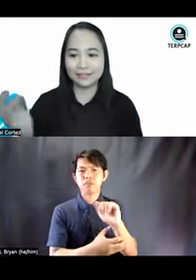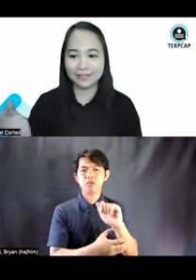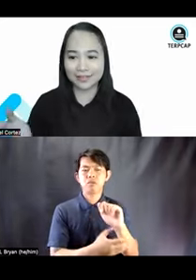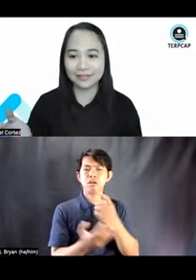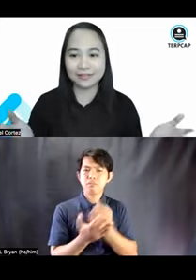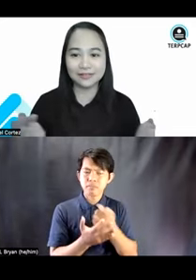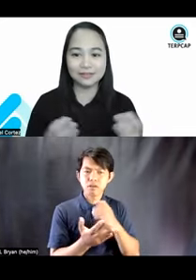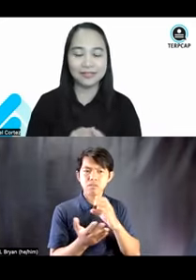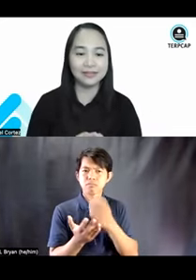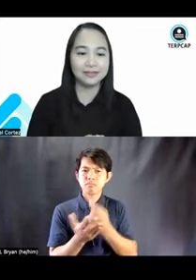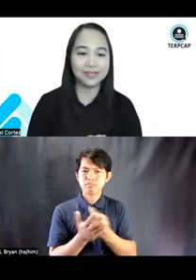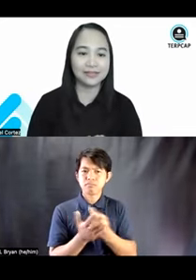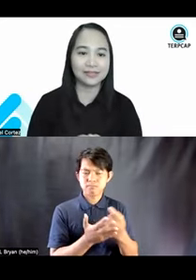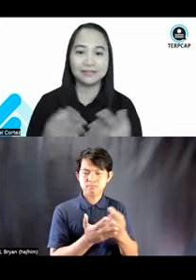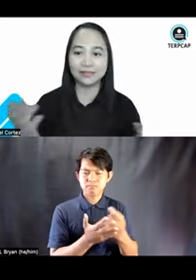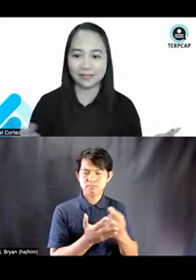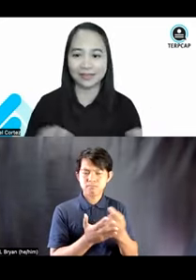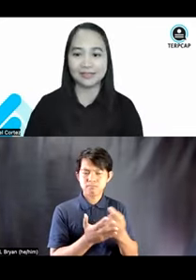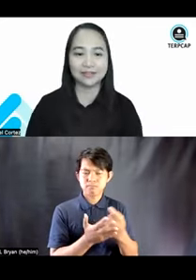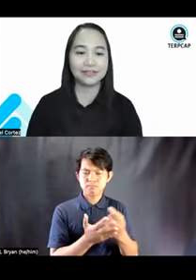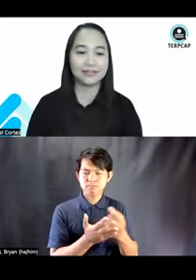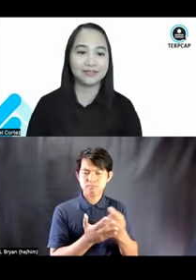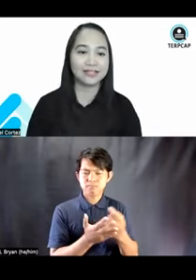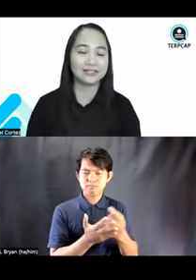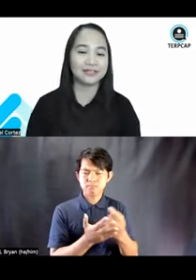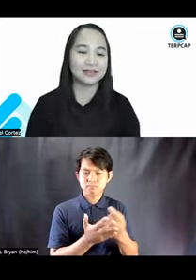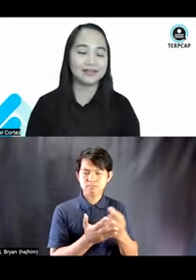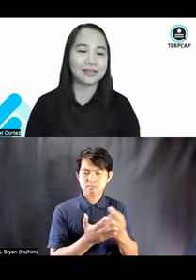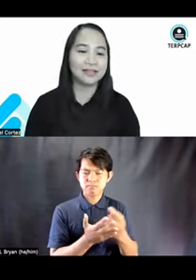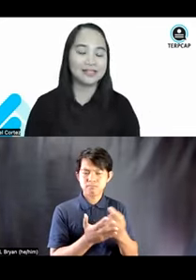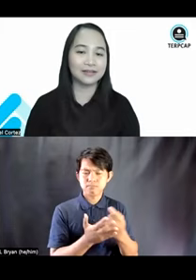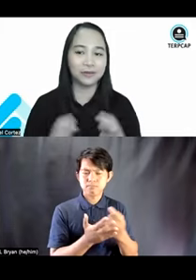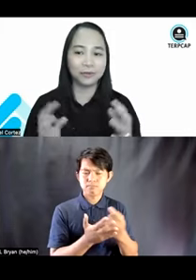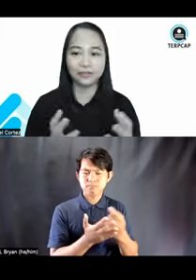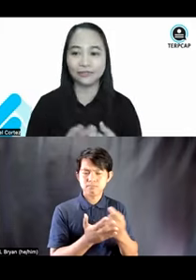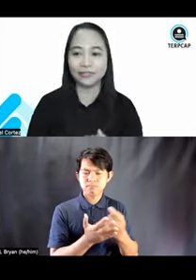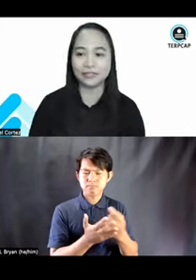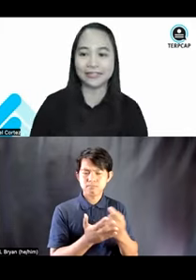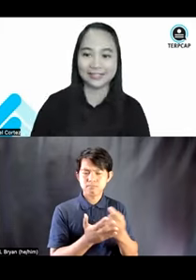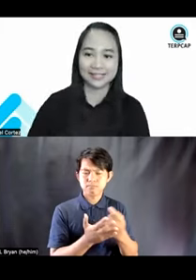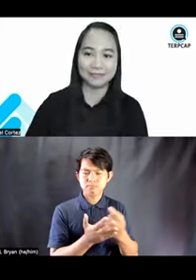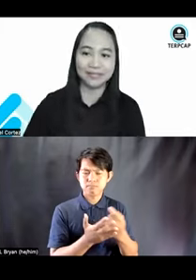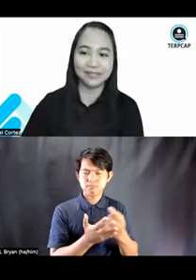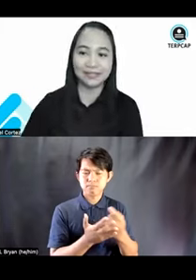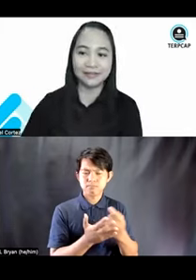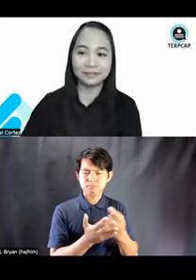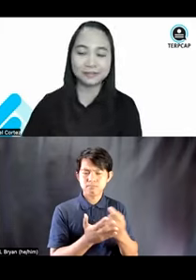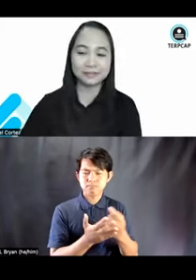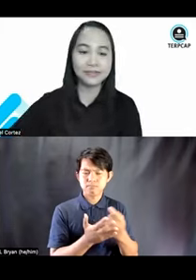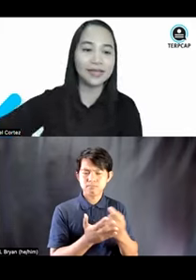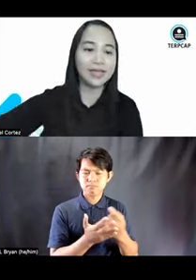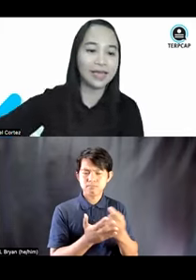alternative tech, it wasn't really made accessible. And that is actually correct. That is the goal of digital accessibility.